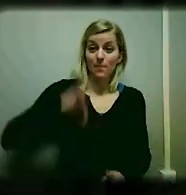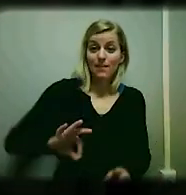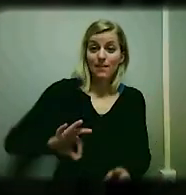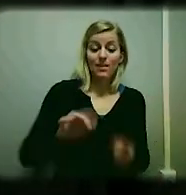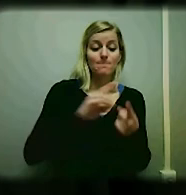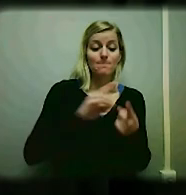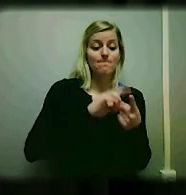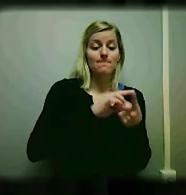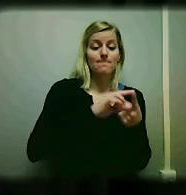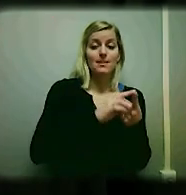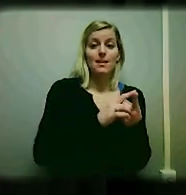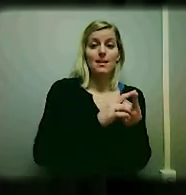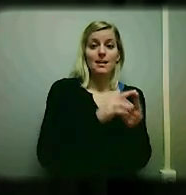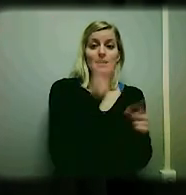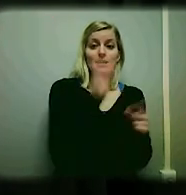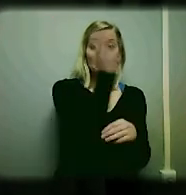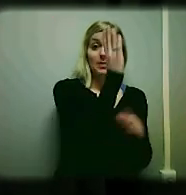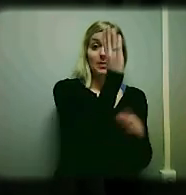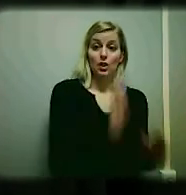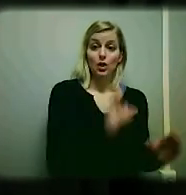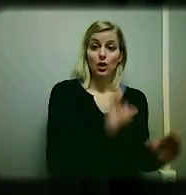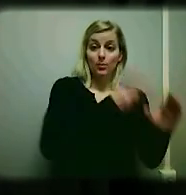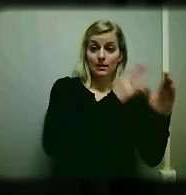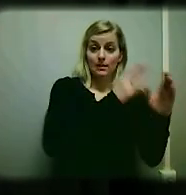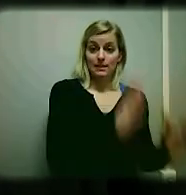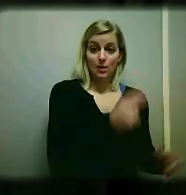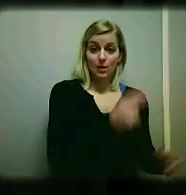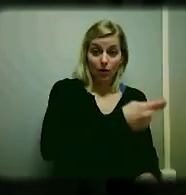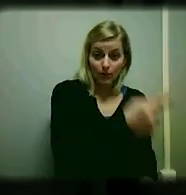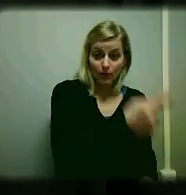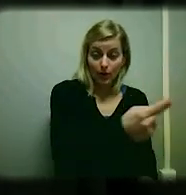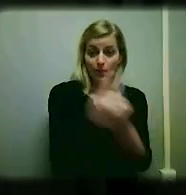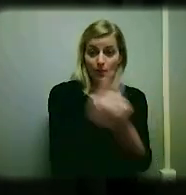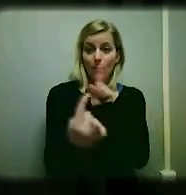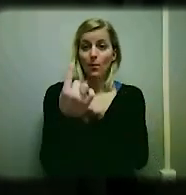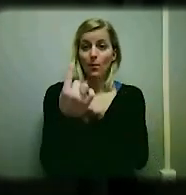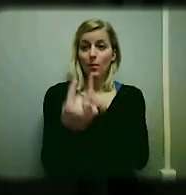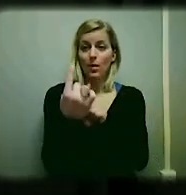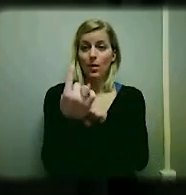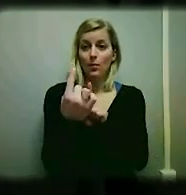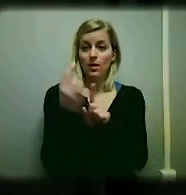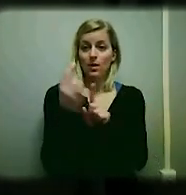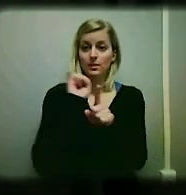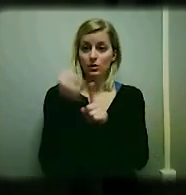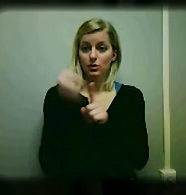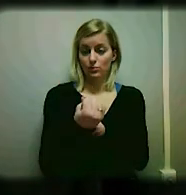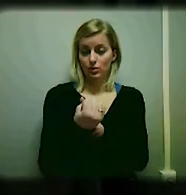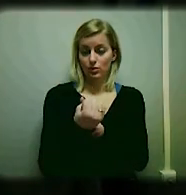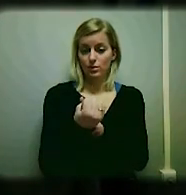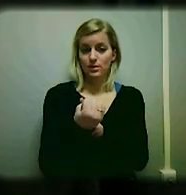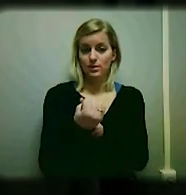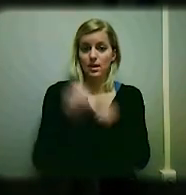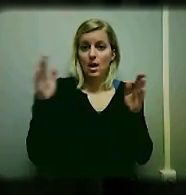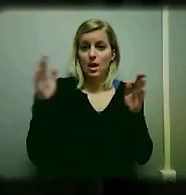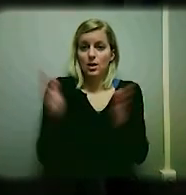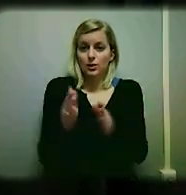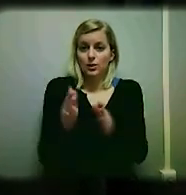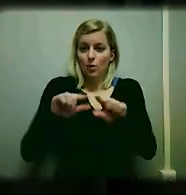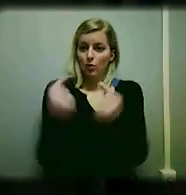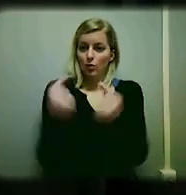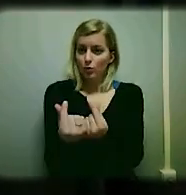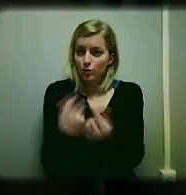participants that are hard of hearing, in one-on-one conversations, small group training in schools or similar environments,